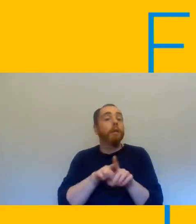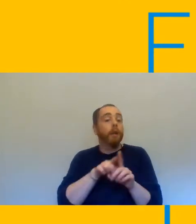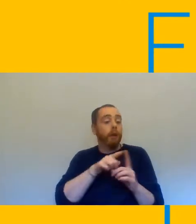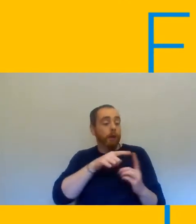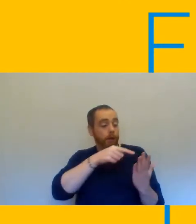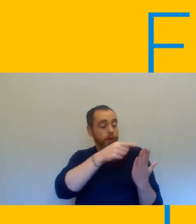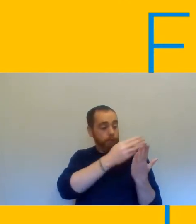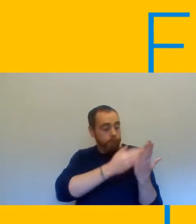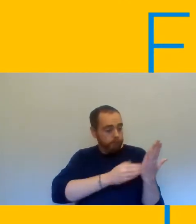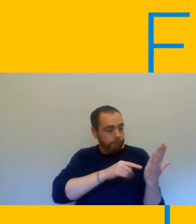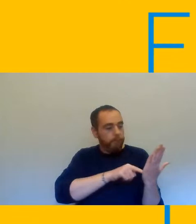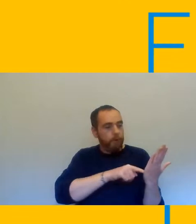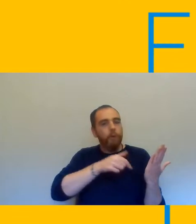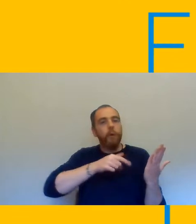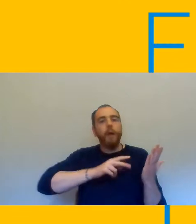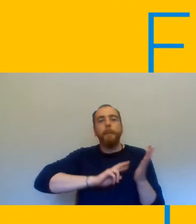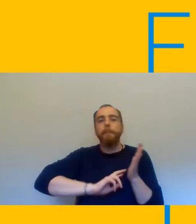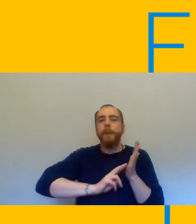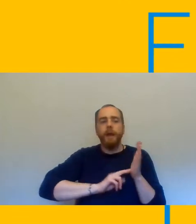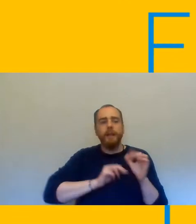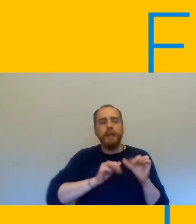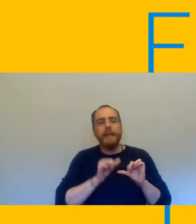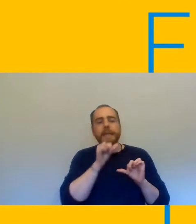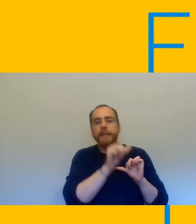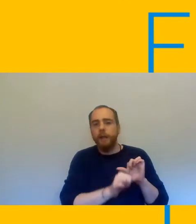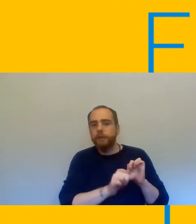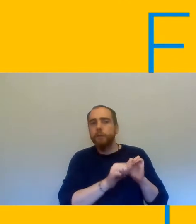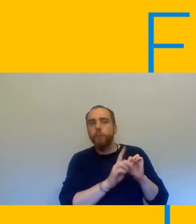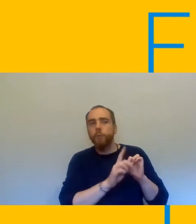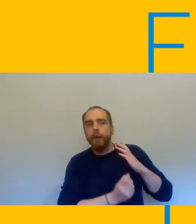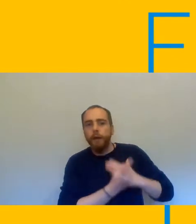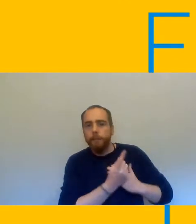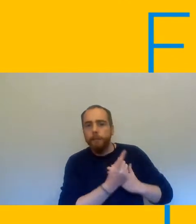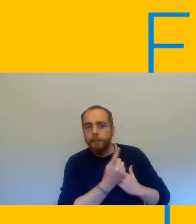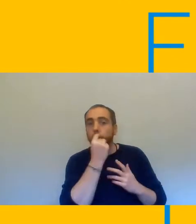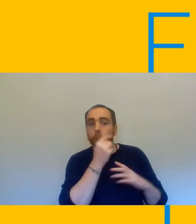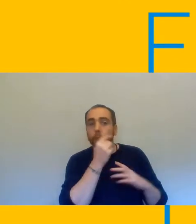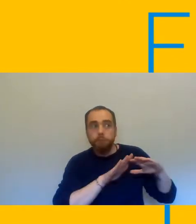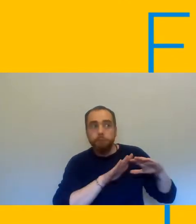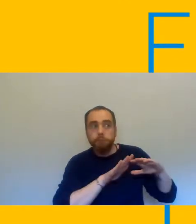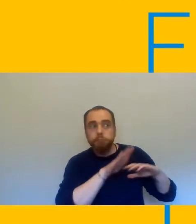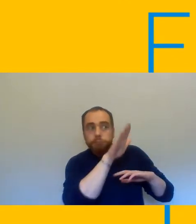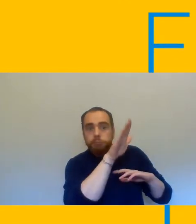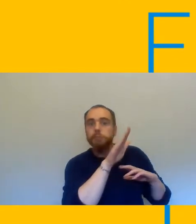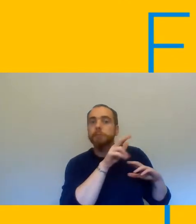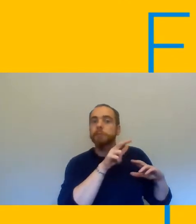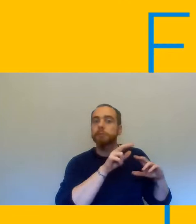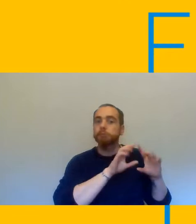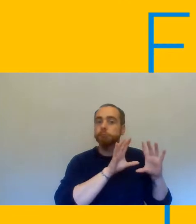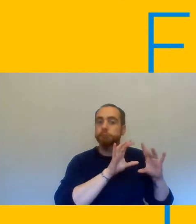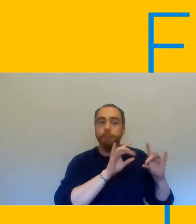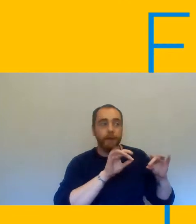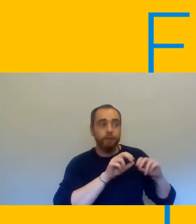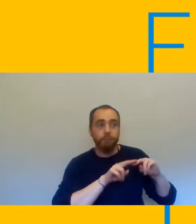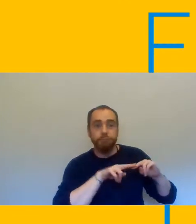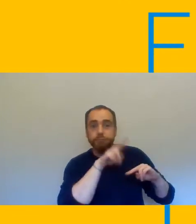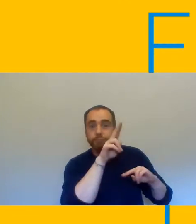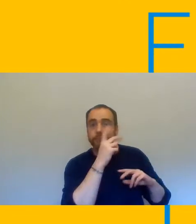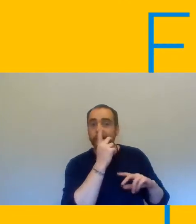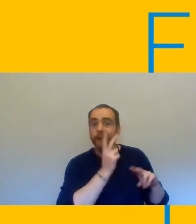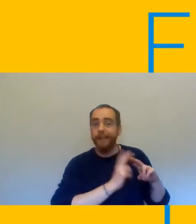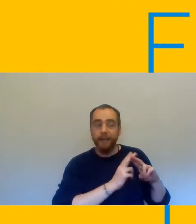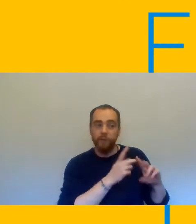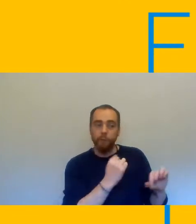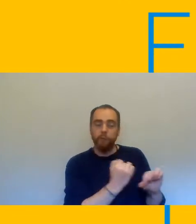pandemic uh given the circumstances we've been referring to um and essentially i think our position at the